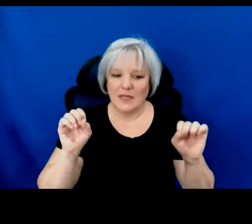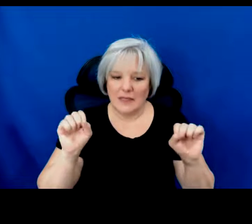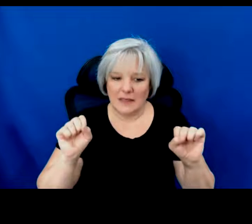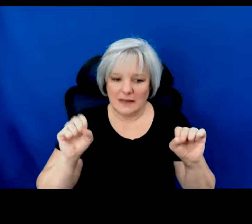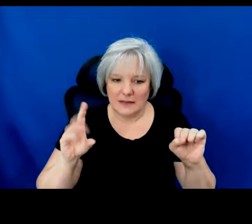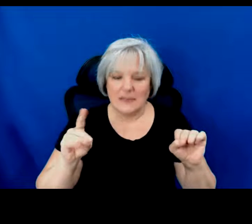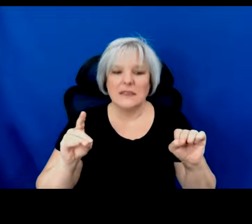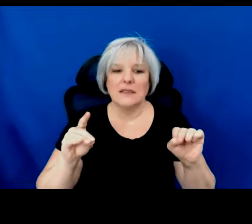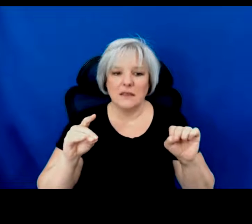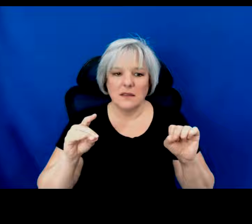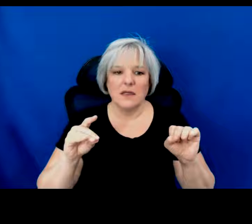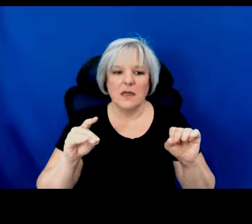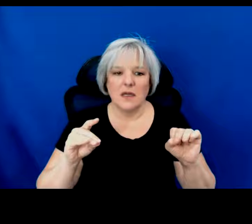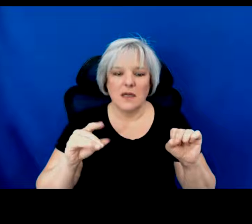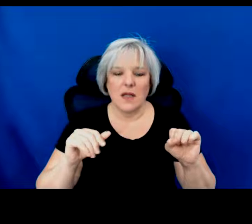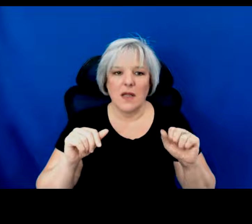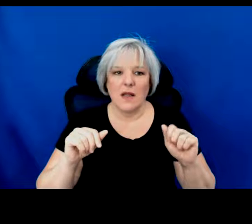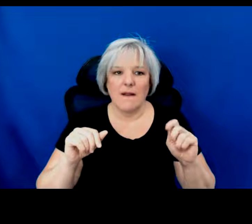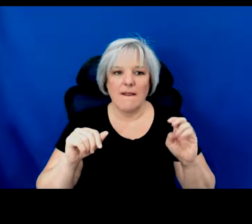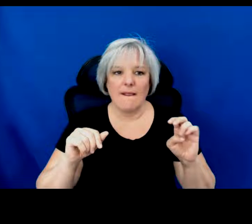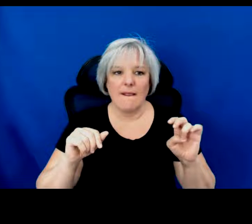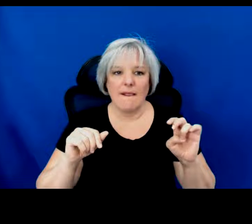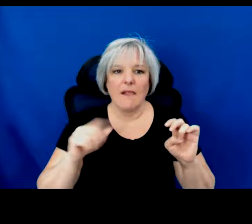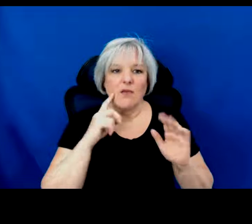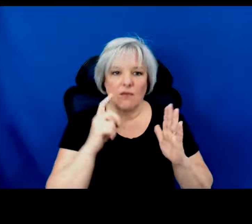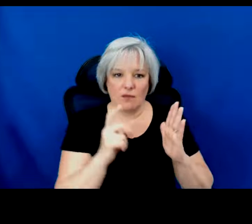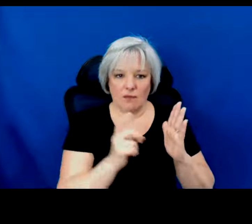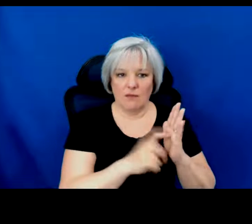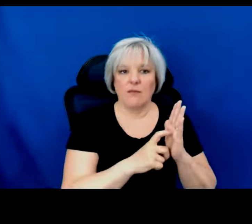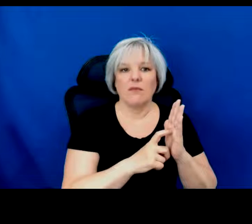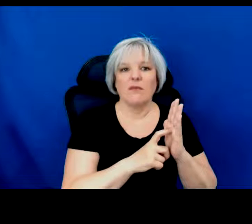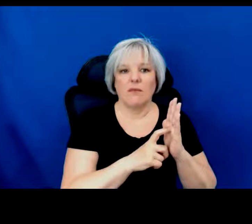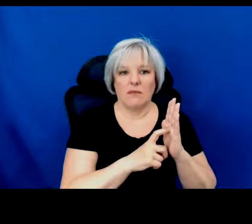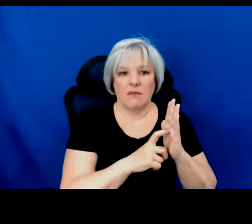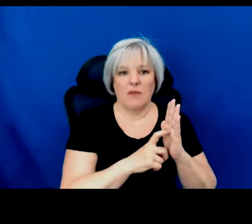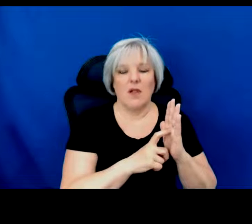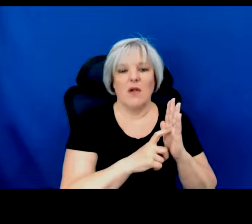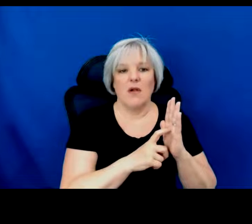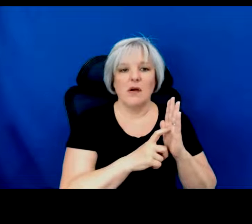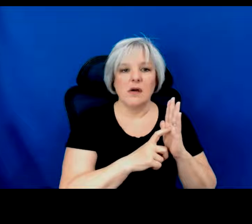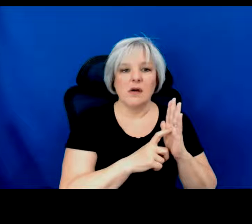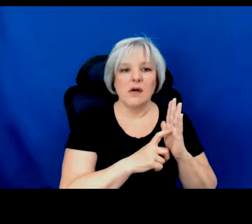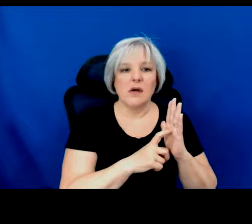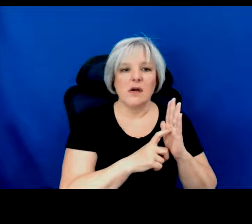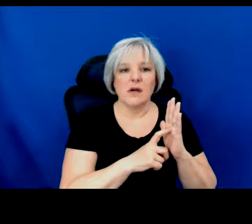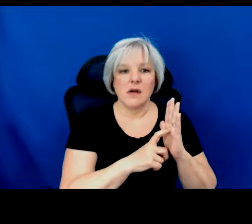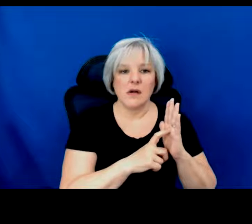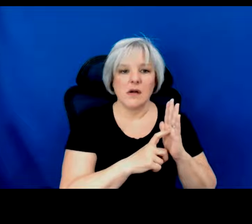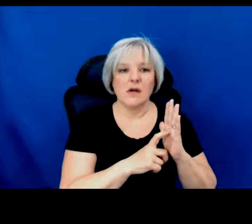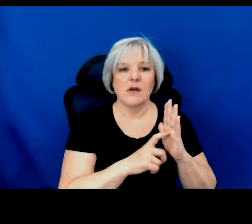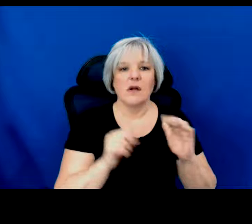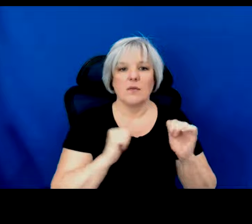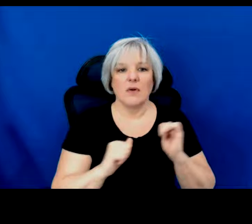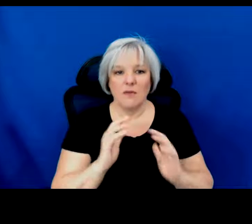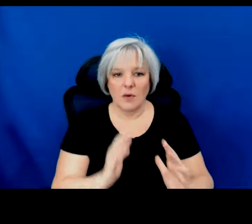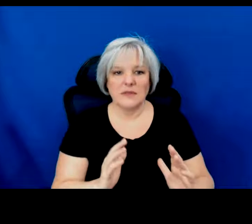recognize performances, engagements